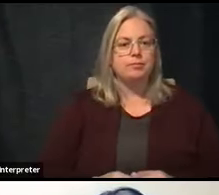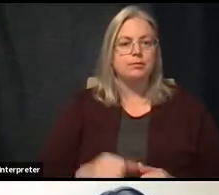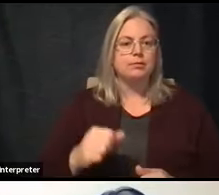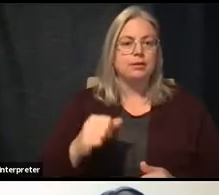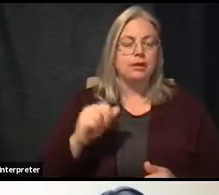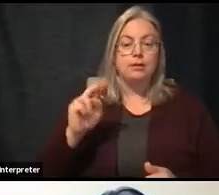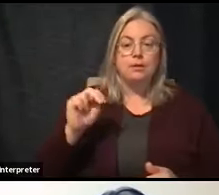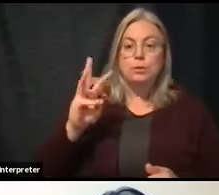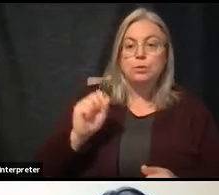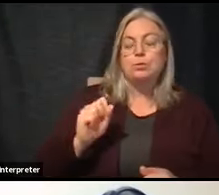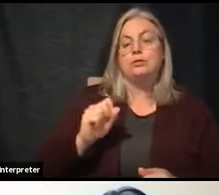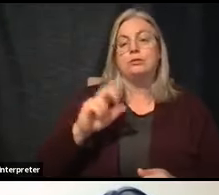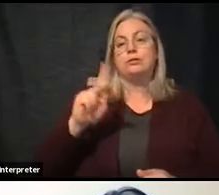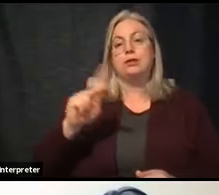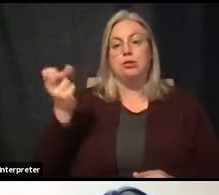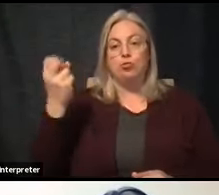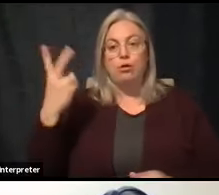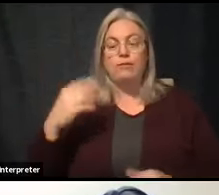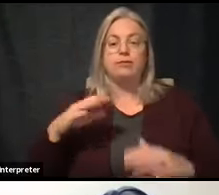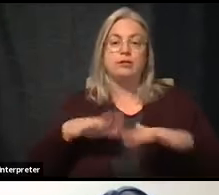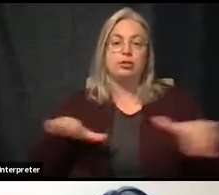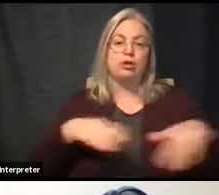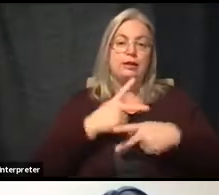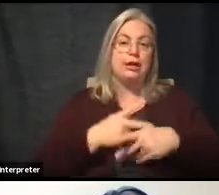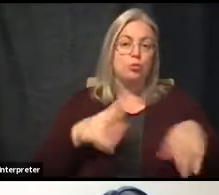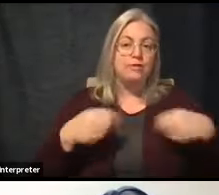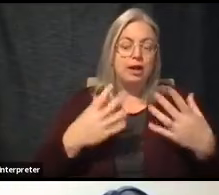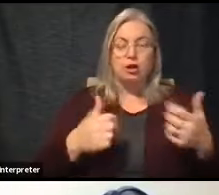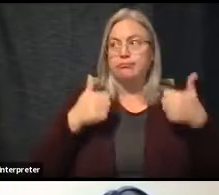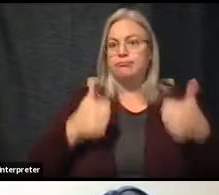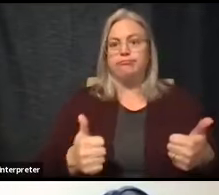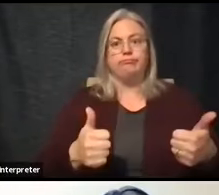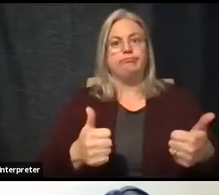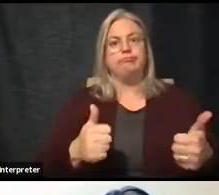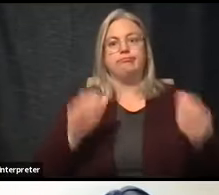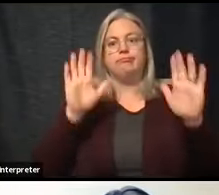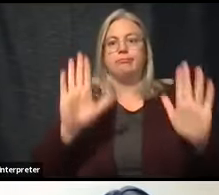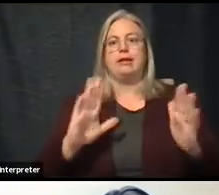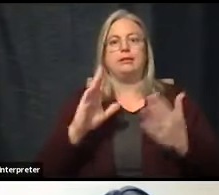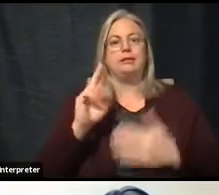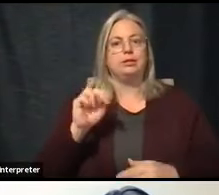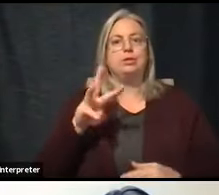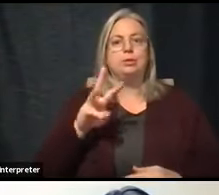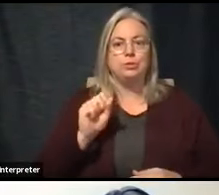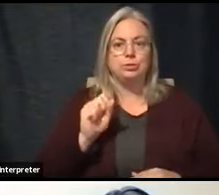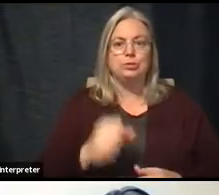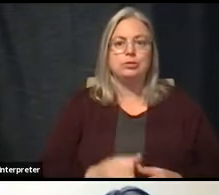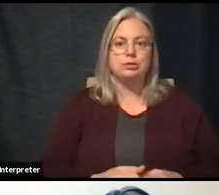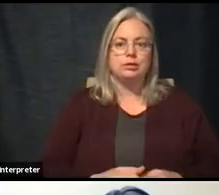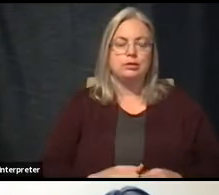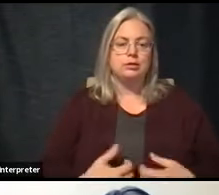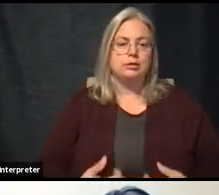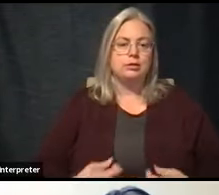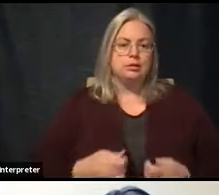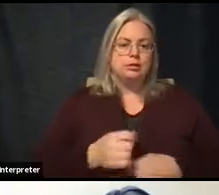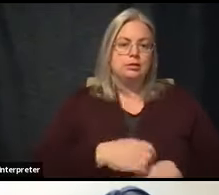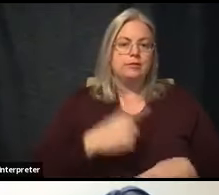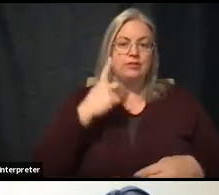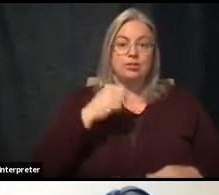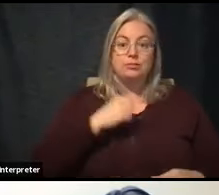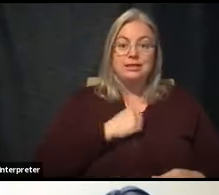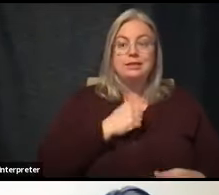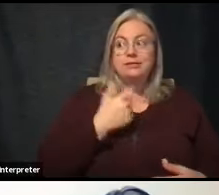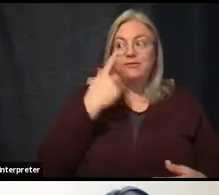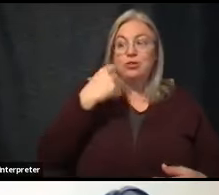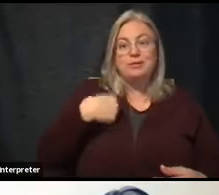and our child care providers, excellent news. Not a, for me, taking baby